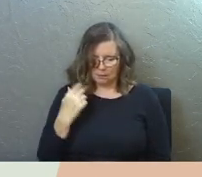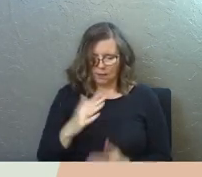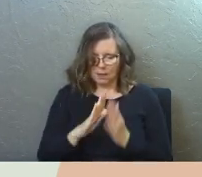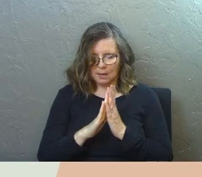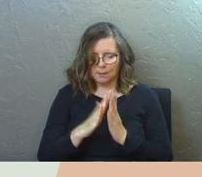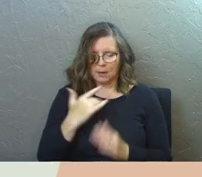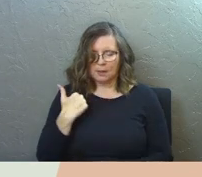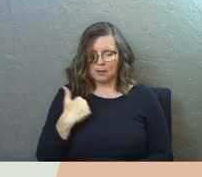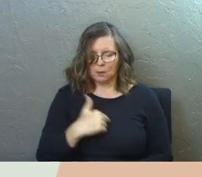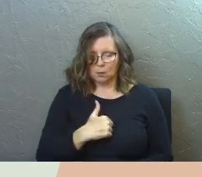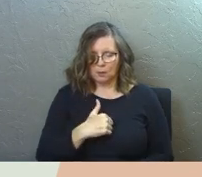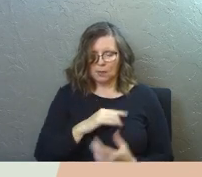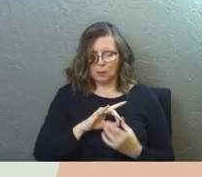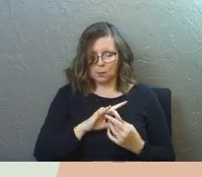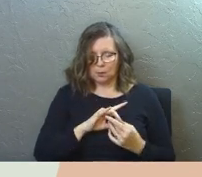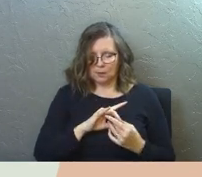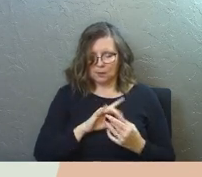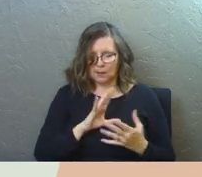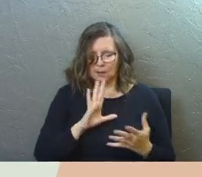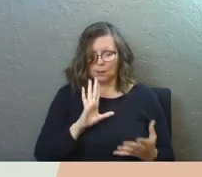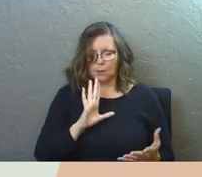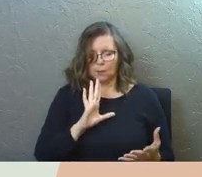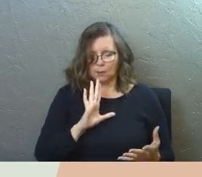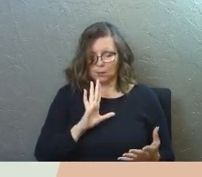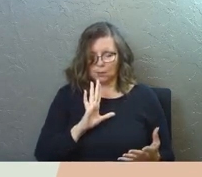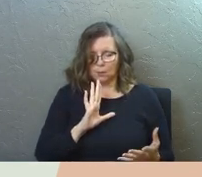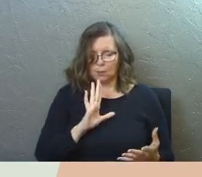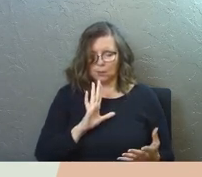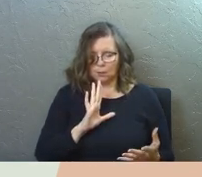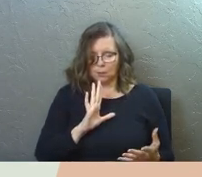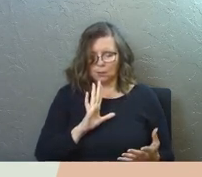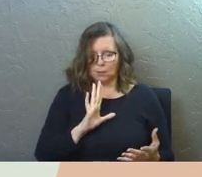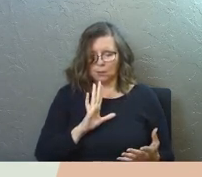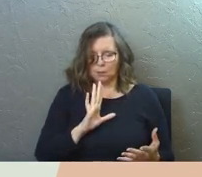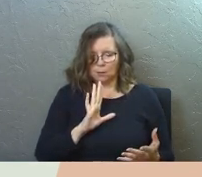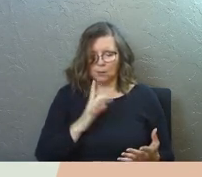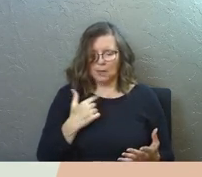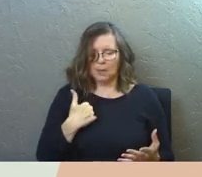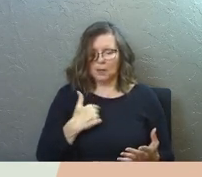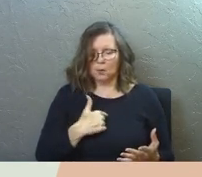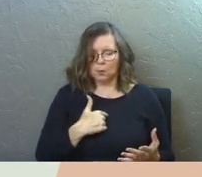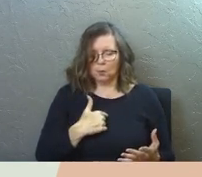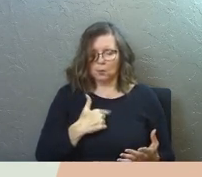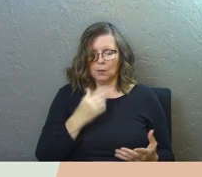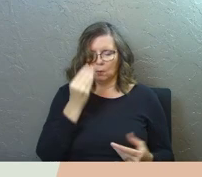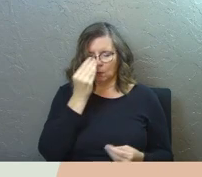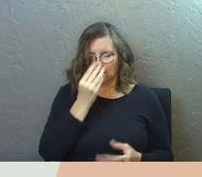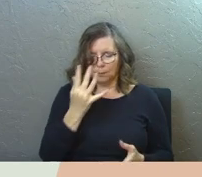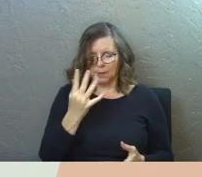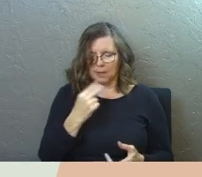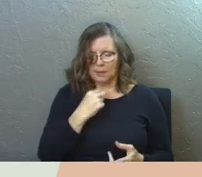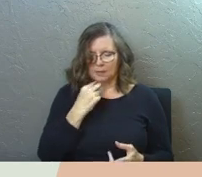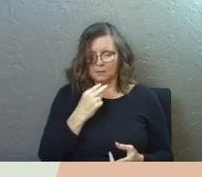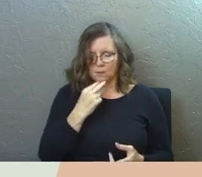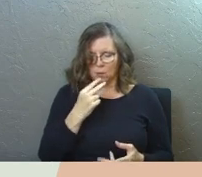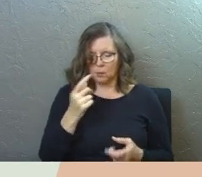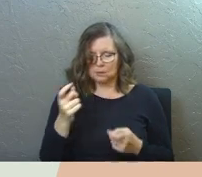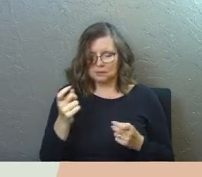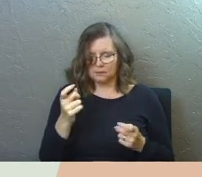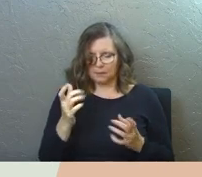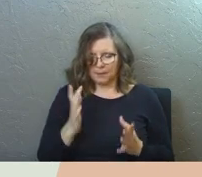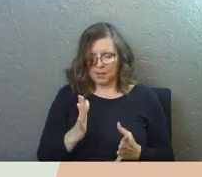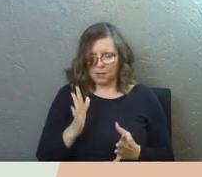I pray that we would let it go and that we would choose to obey the voice of our master, to believe